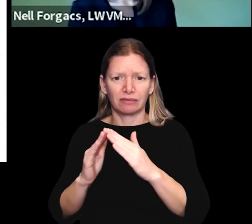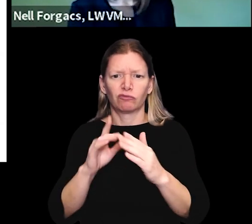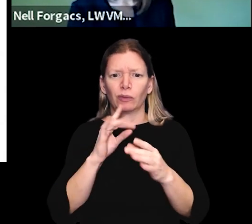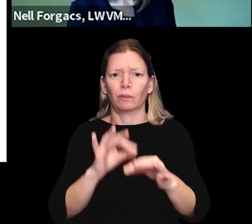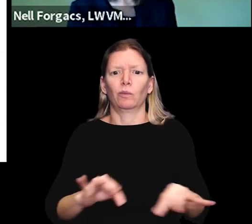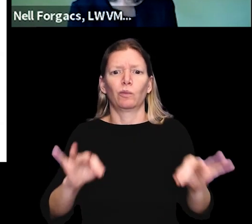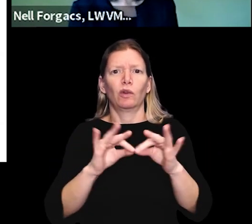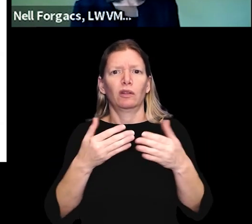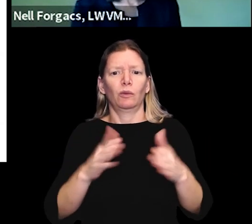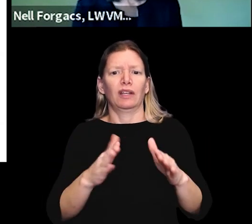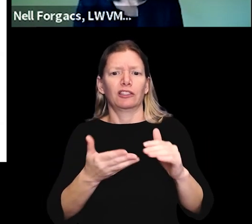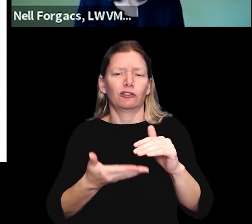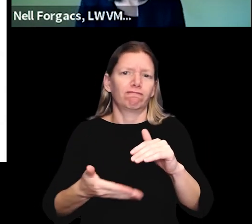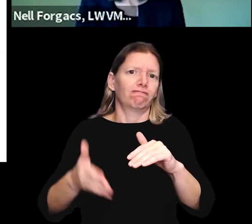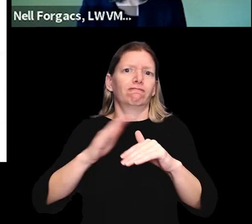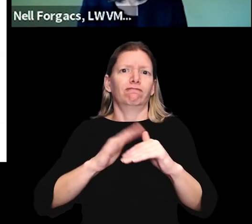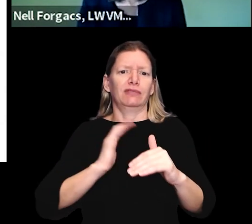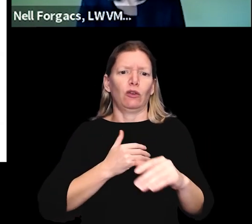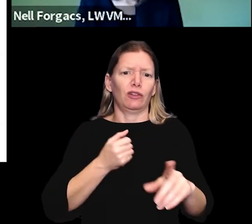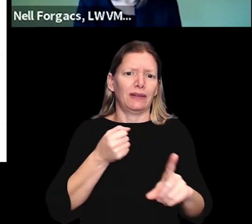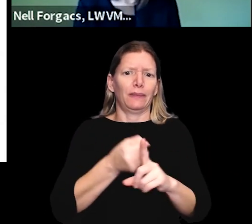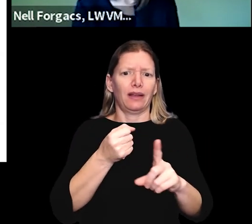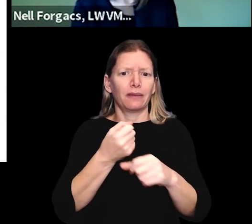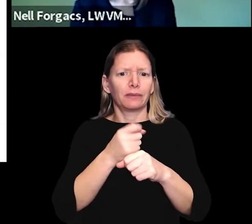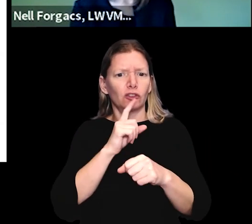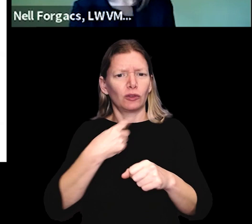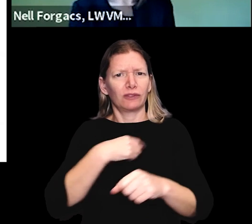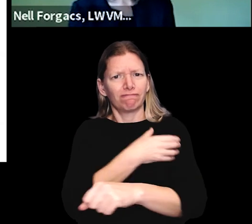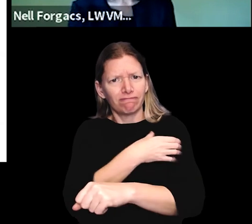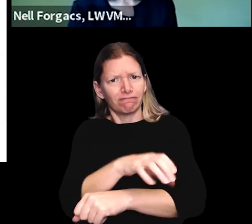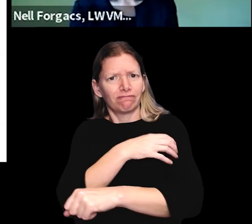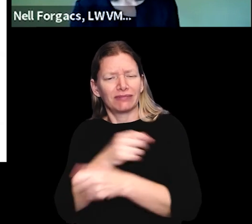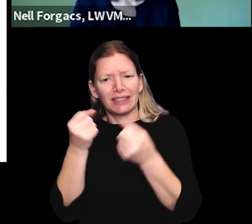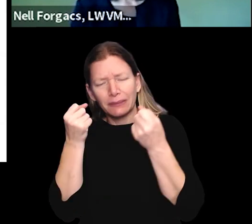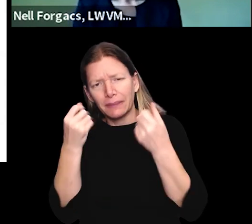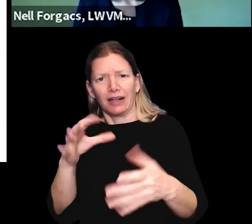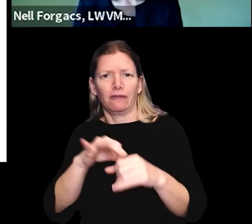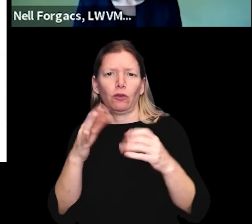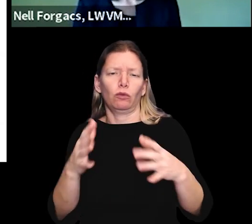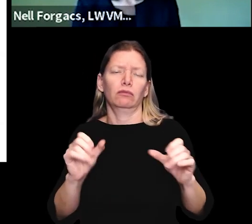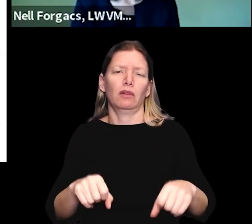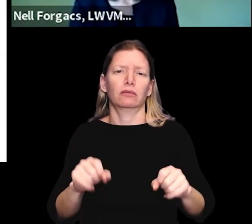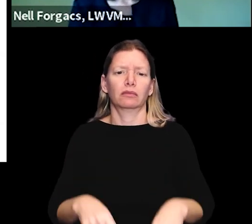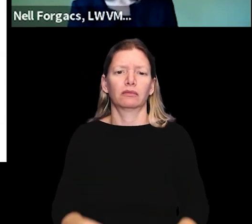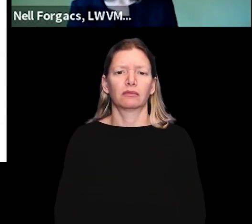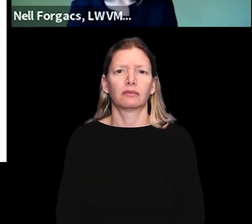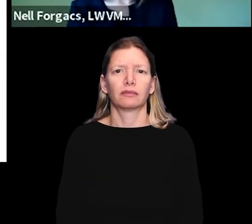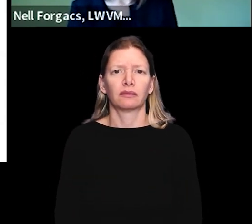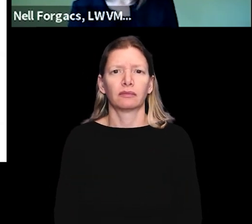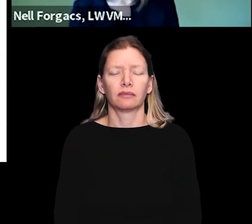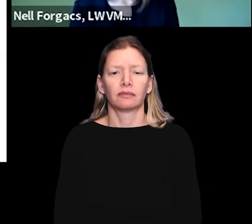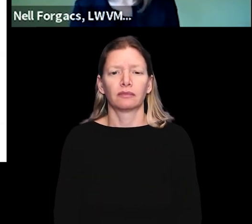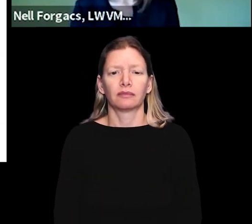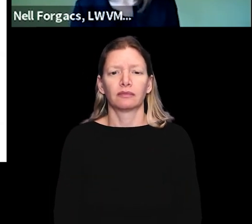different communities are really important way that we can amplify our impact and make sure that we are empowering as many voters as